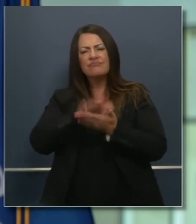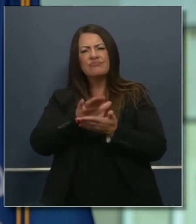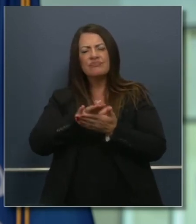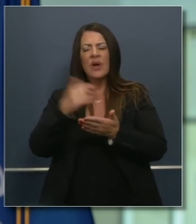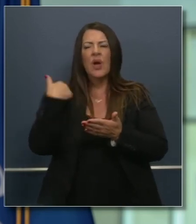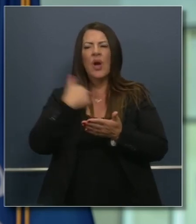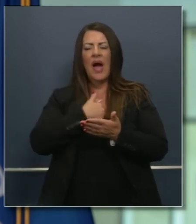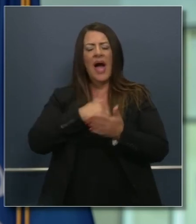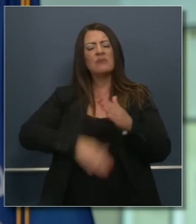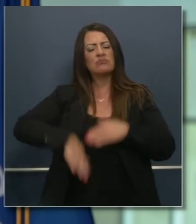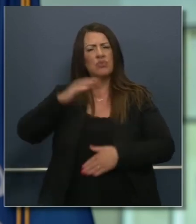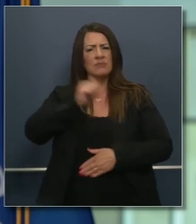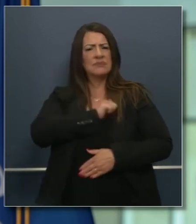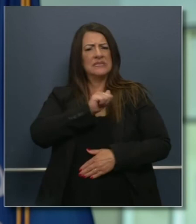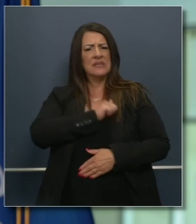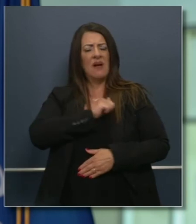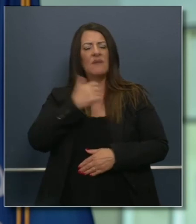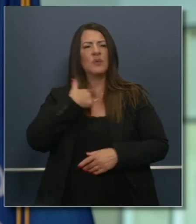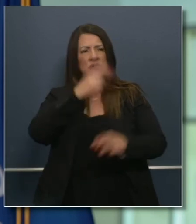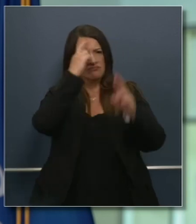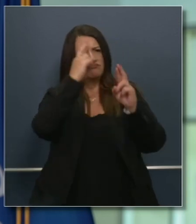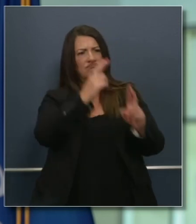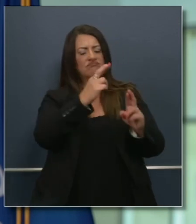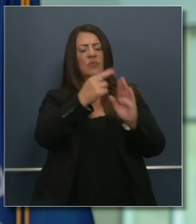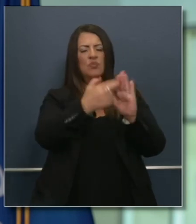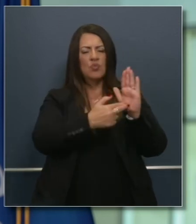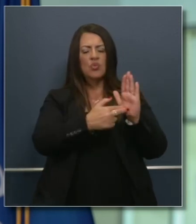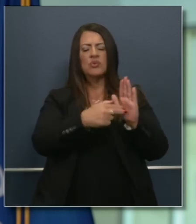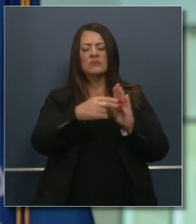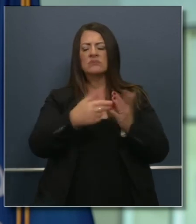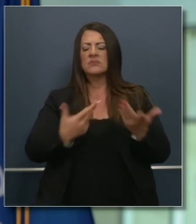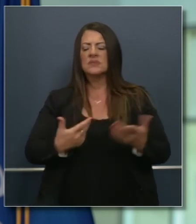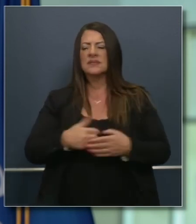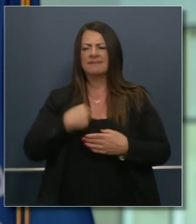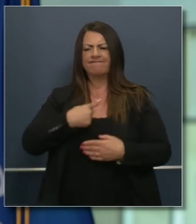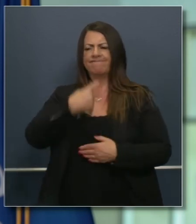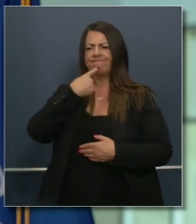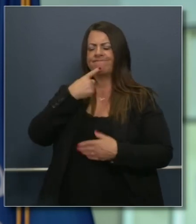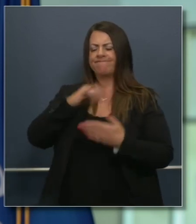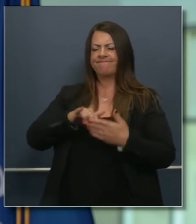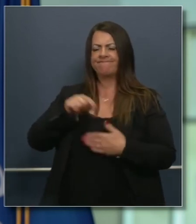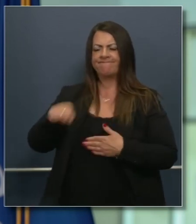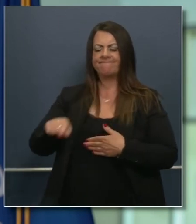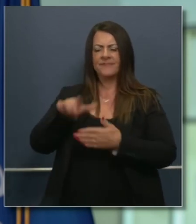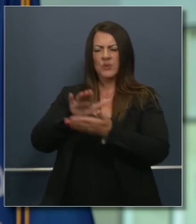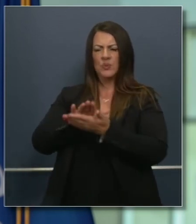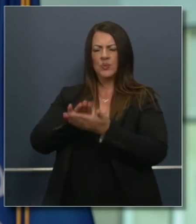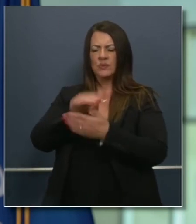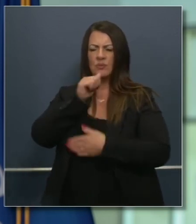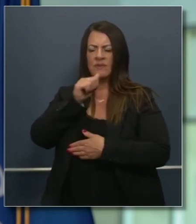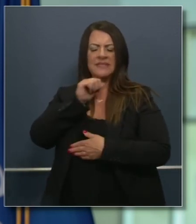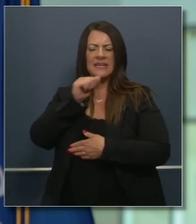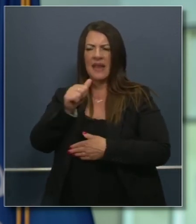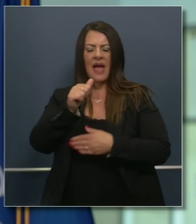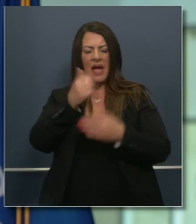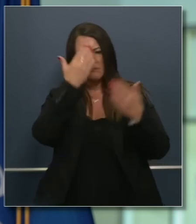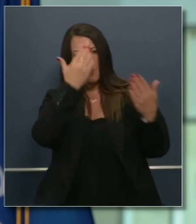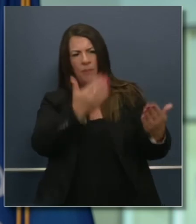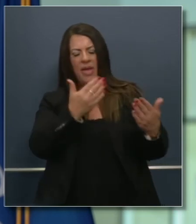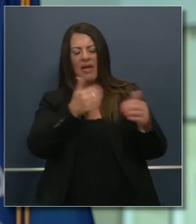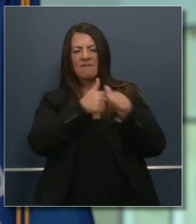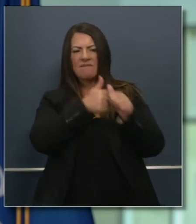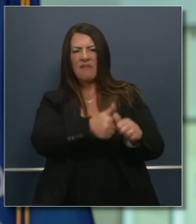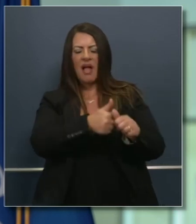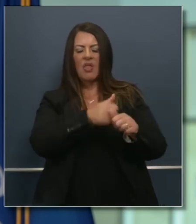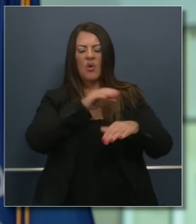and regulations, and so I'm disappointed, obviously, that they're not abiding by their local health officer, whose purpose it is simply to